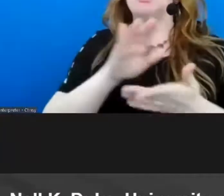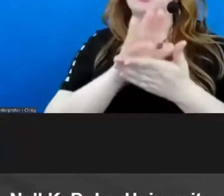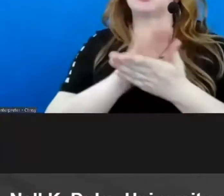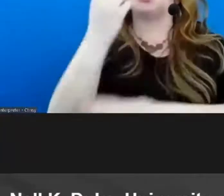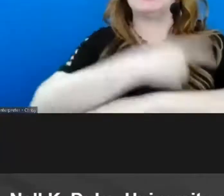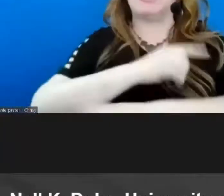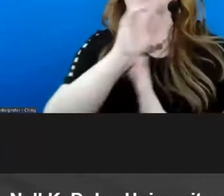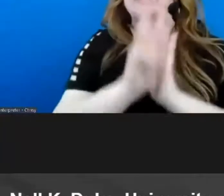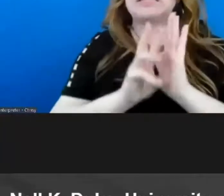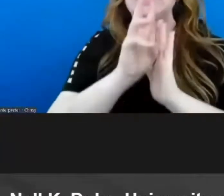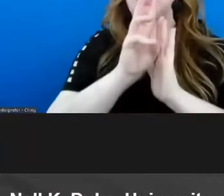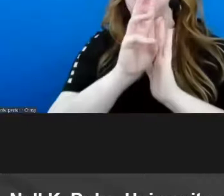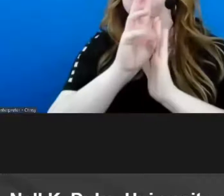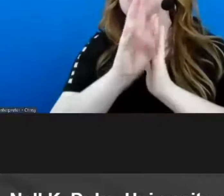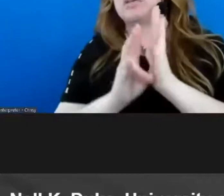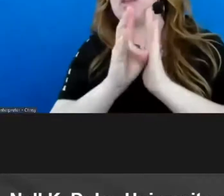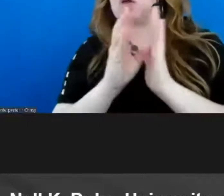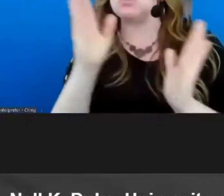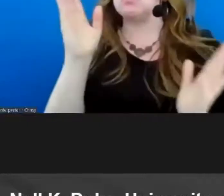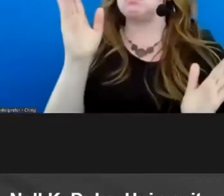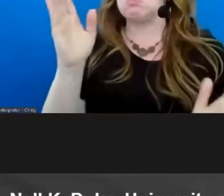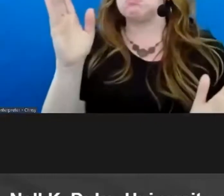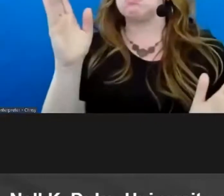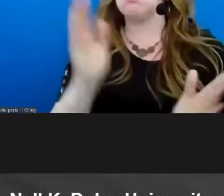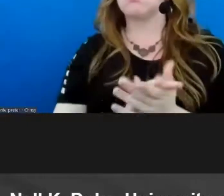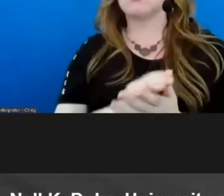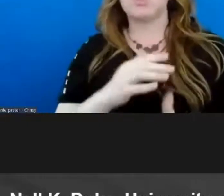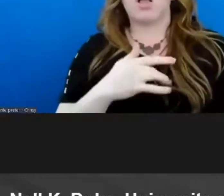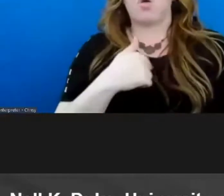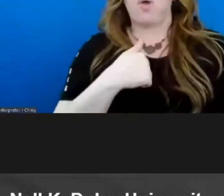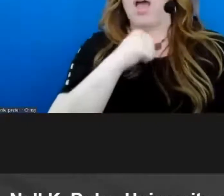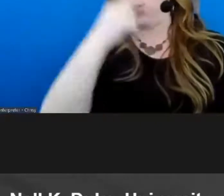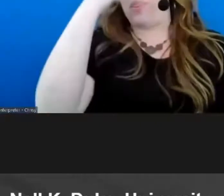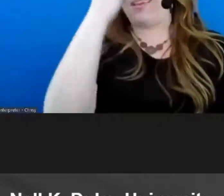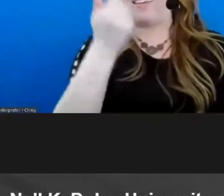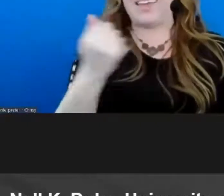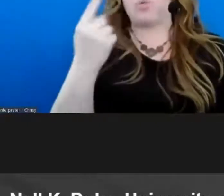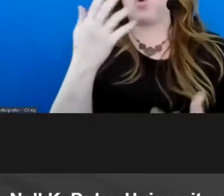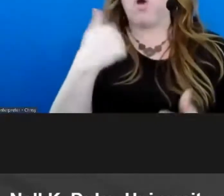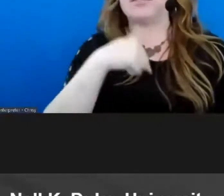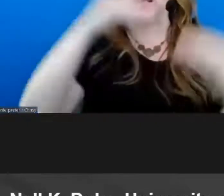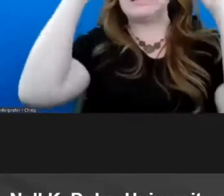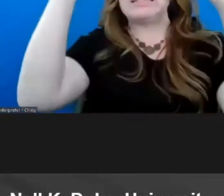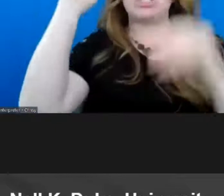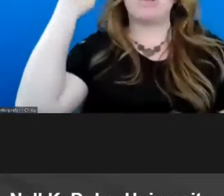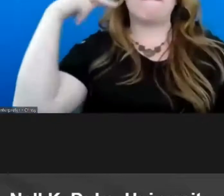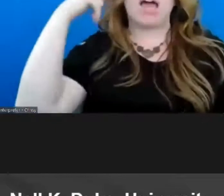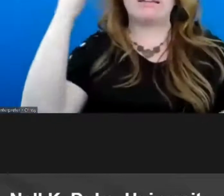hours long so i don't think anyone wants us teaching phonics seven hours a day